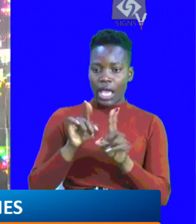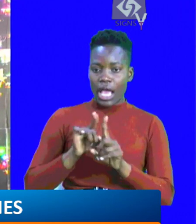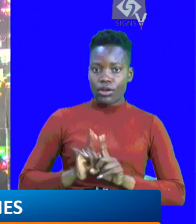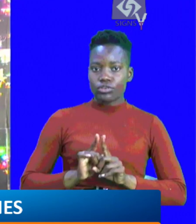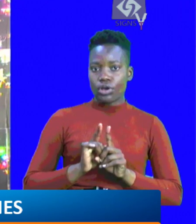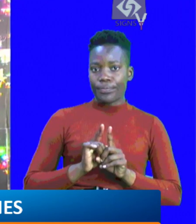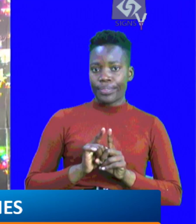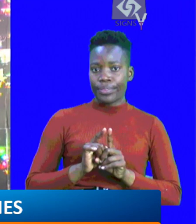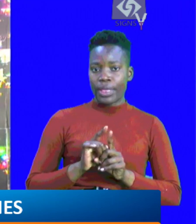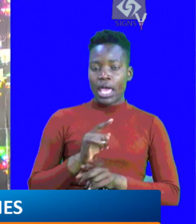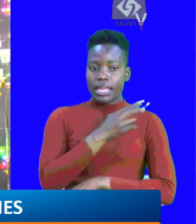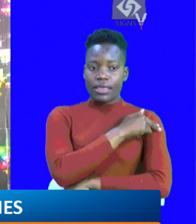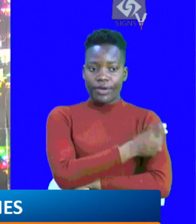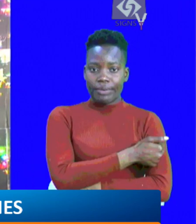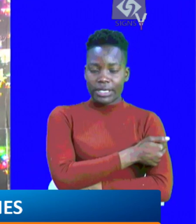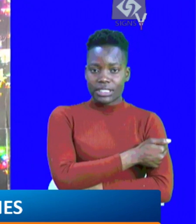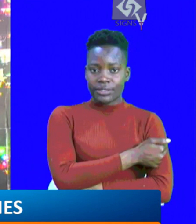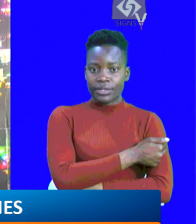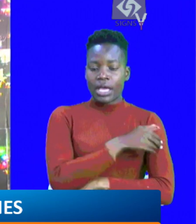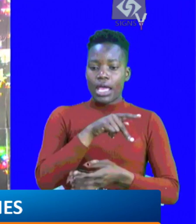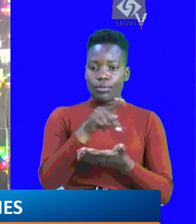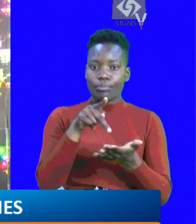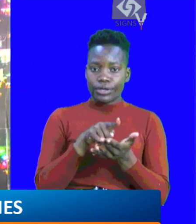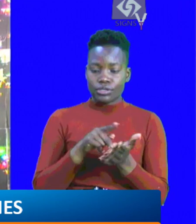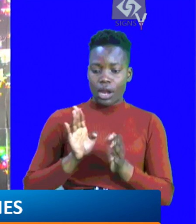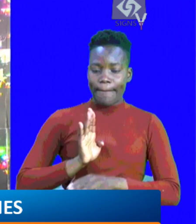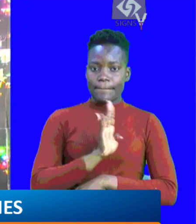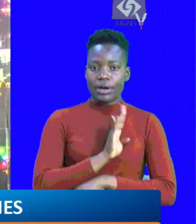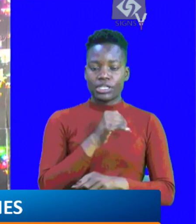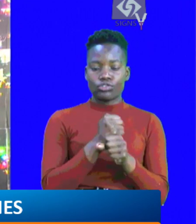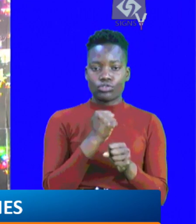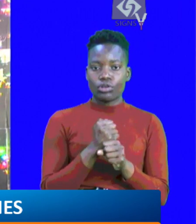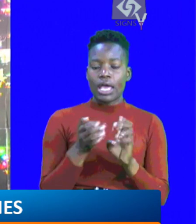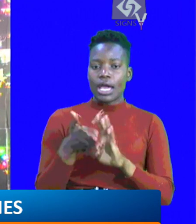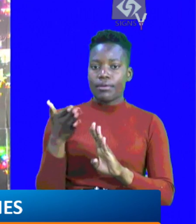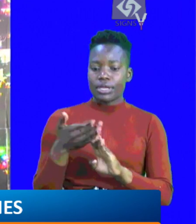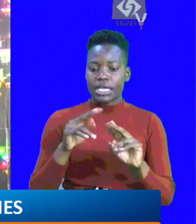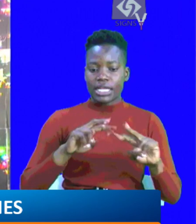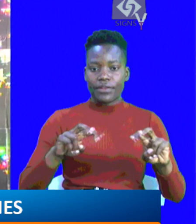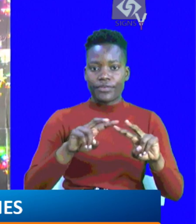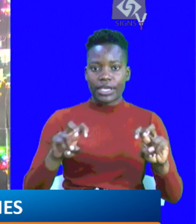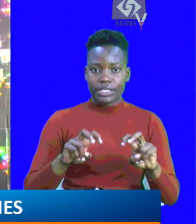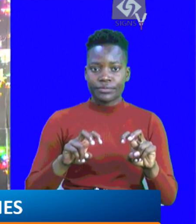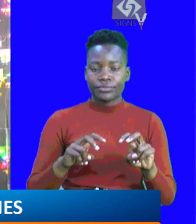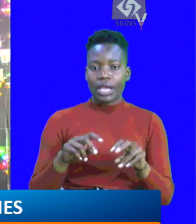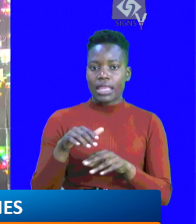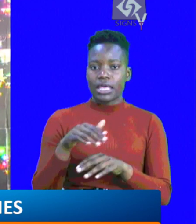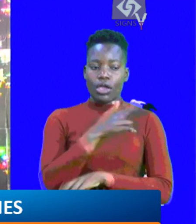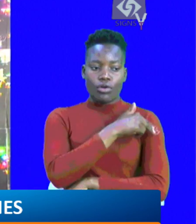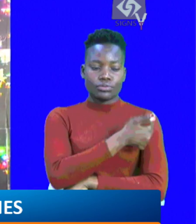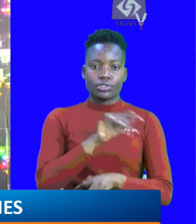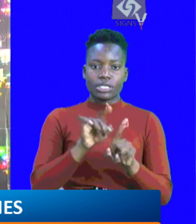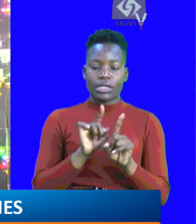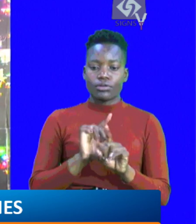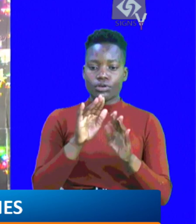and Dentist Council and the Pharmacy and Poisons Board to conduct immediate